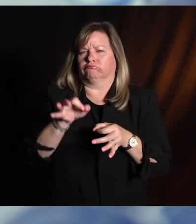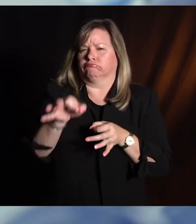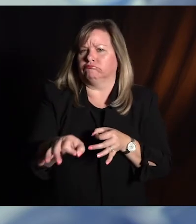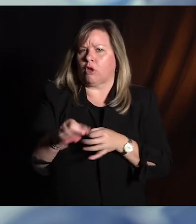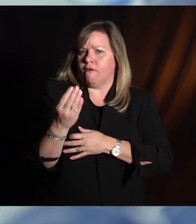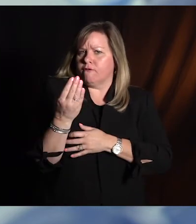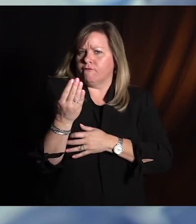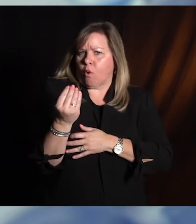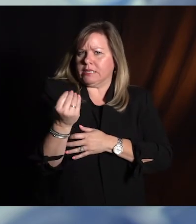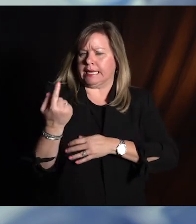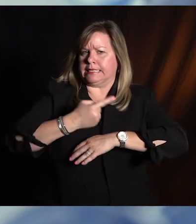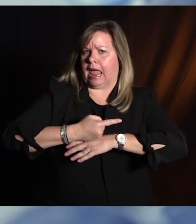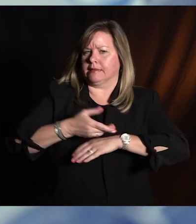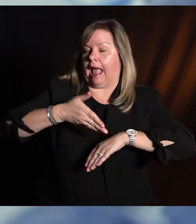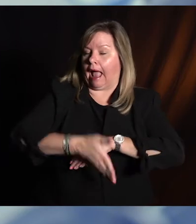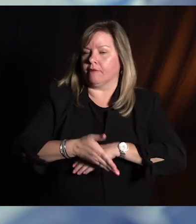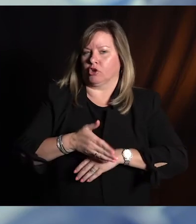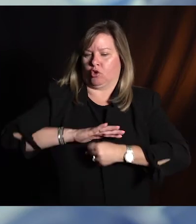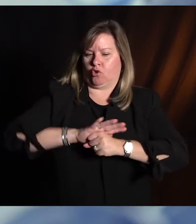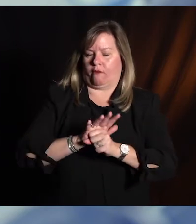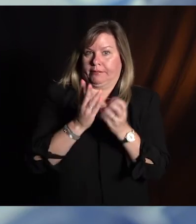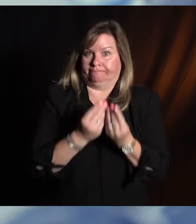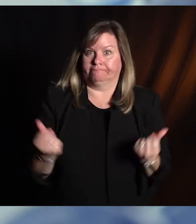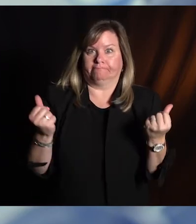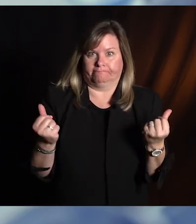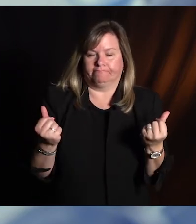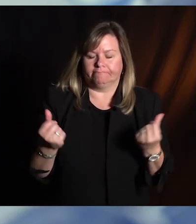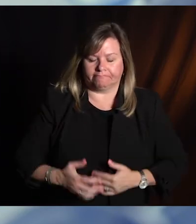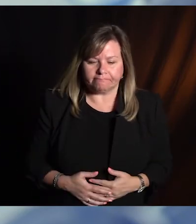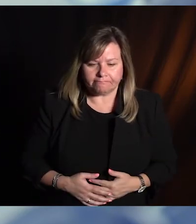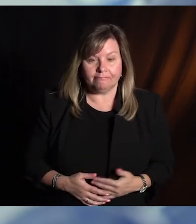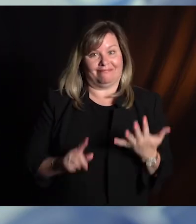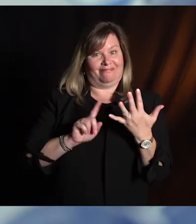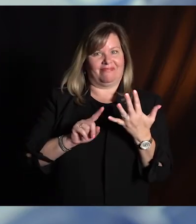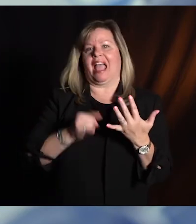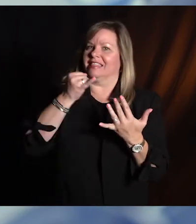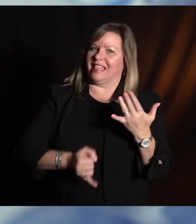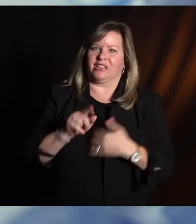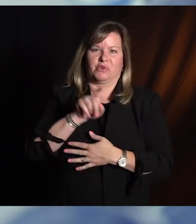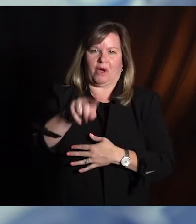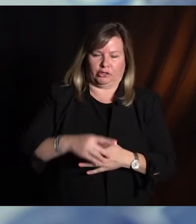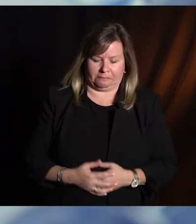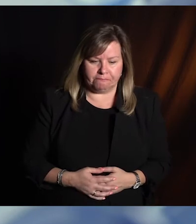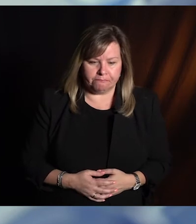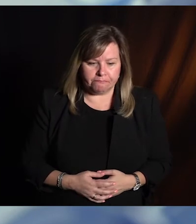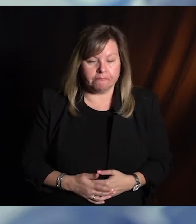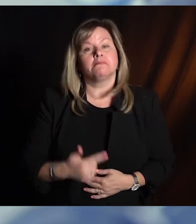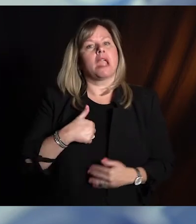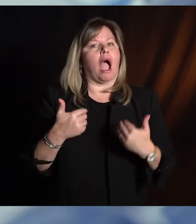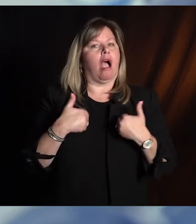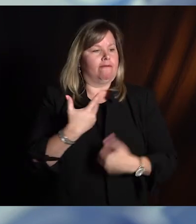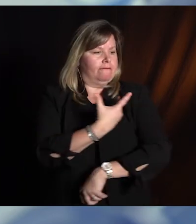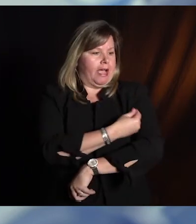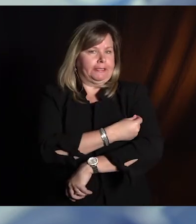you've recovered from your COVID-19 infection. Last question for today. So I've got vaccinated. What can